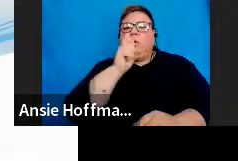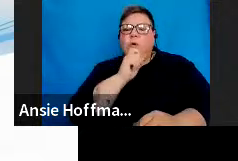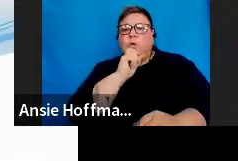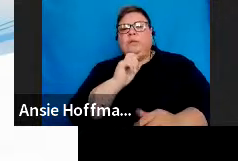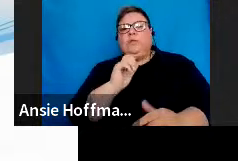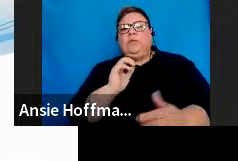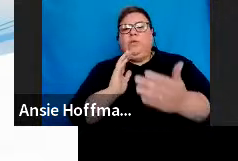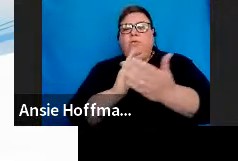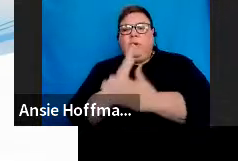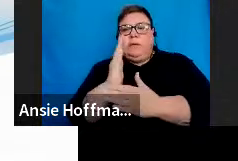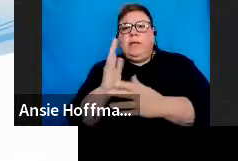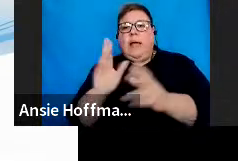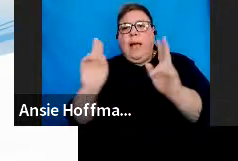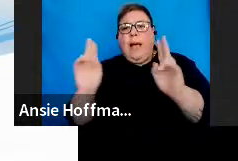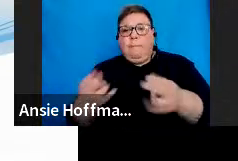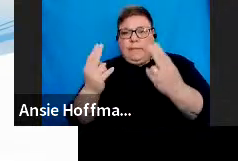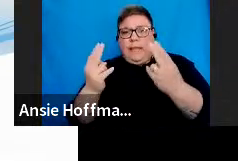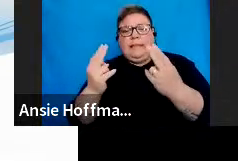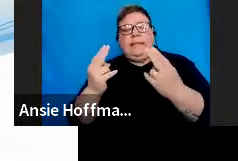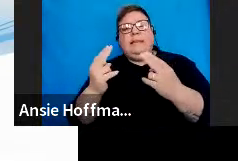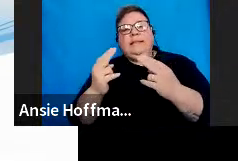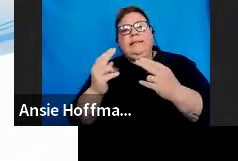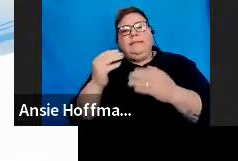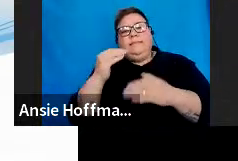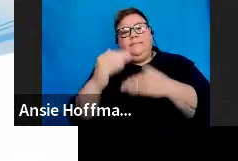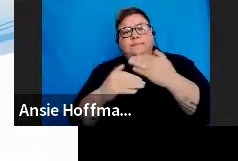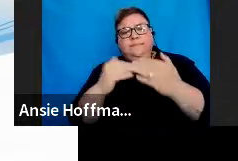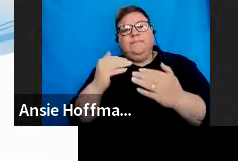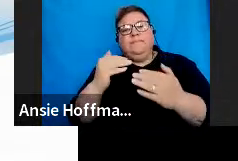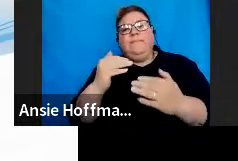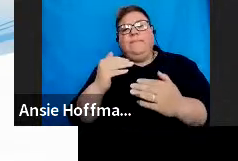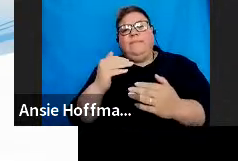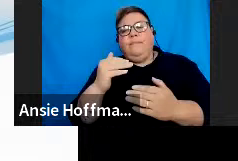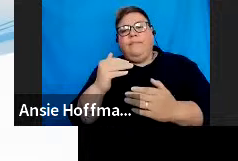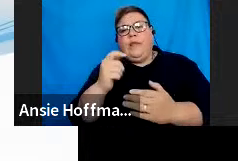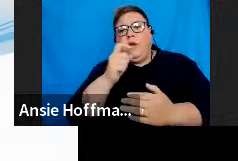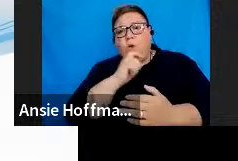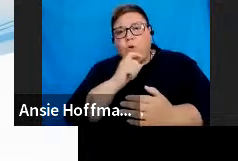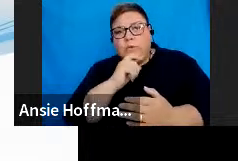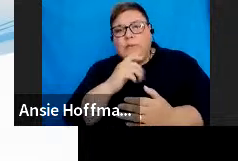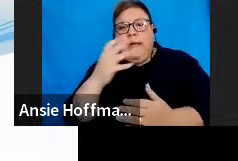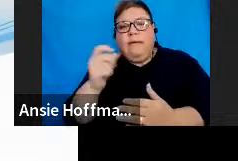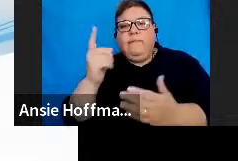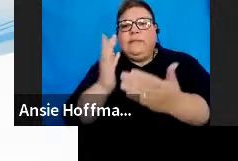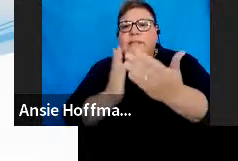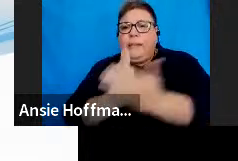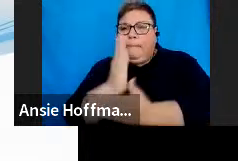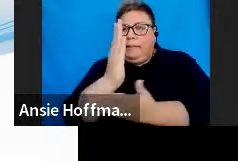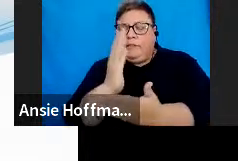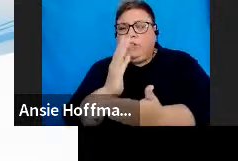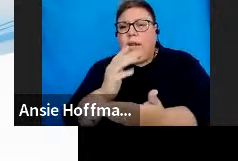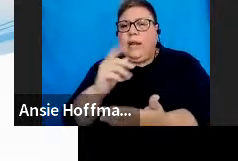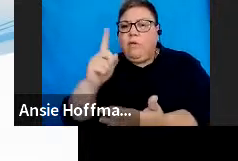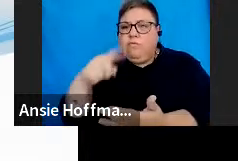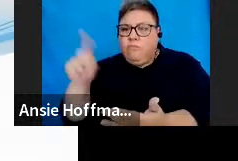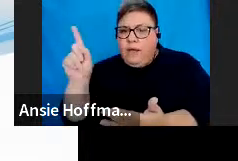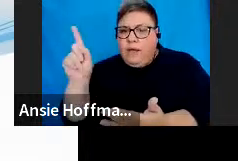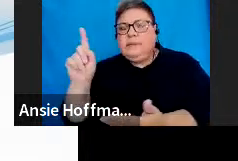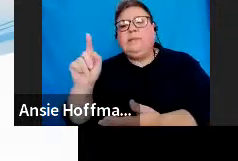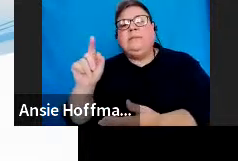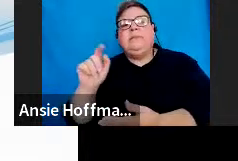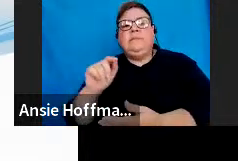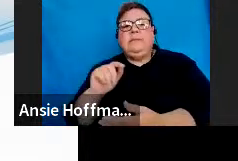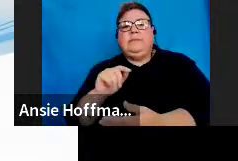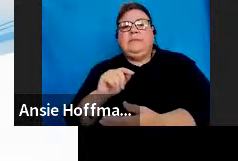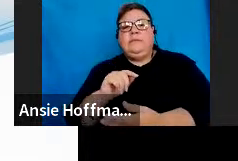been updated. We see here this assigned user has got submission rights and tax directives has